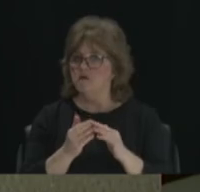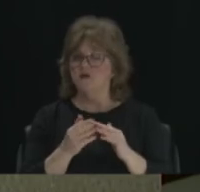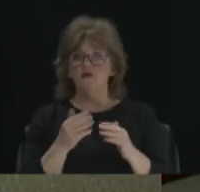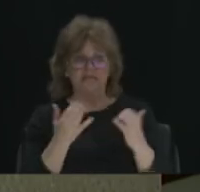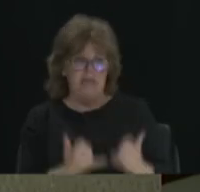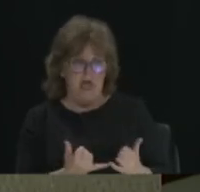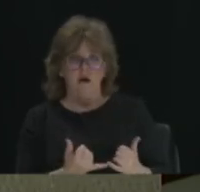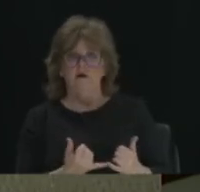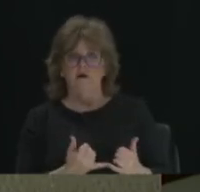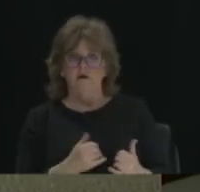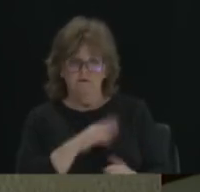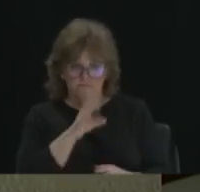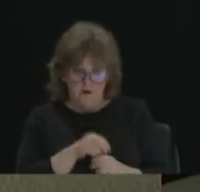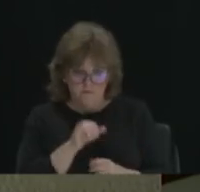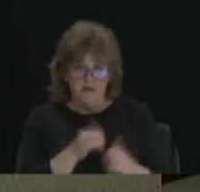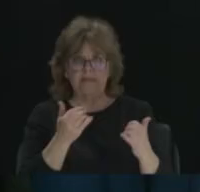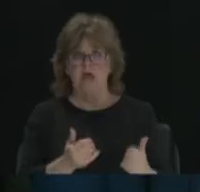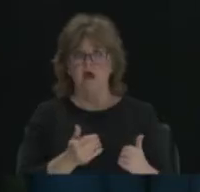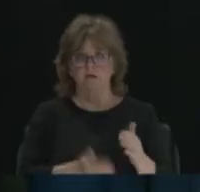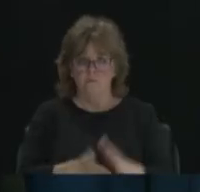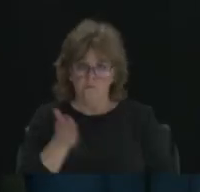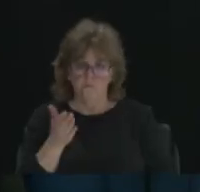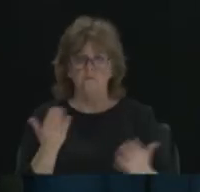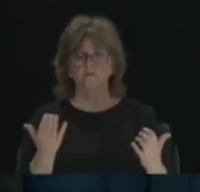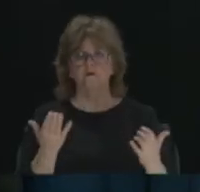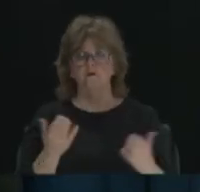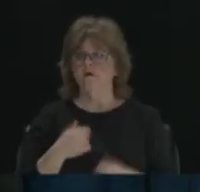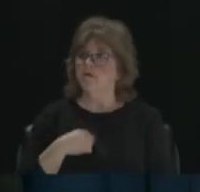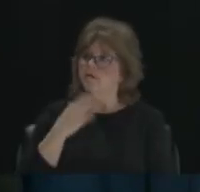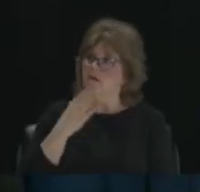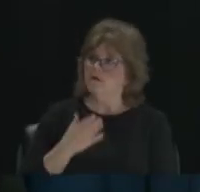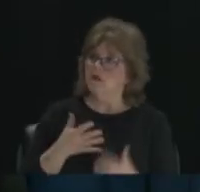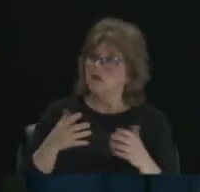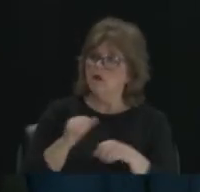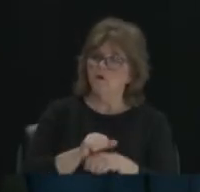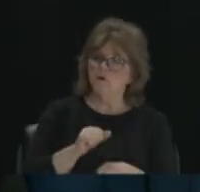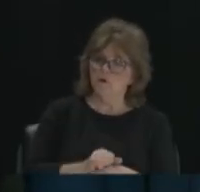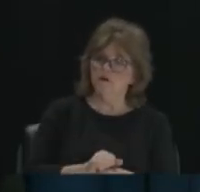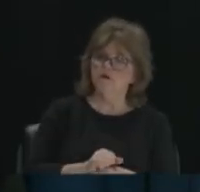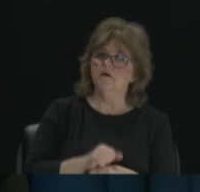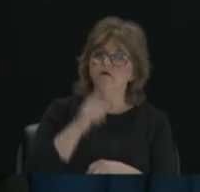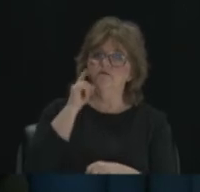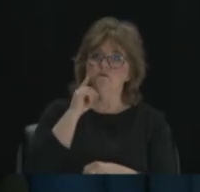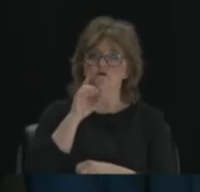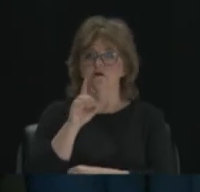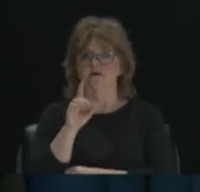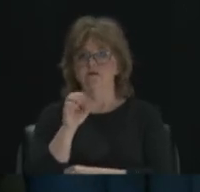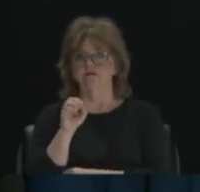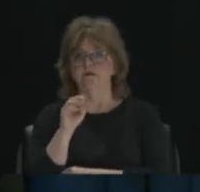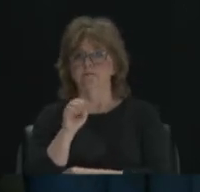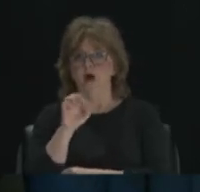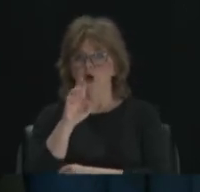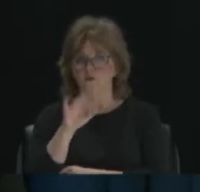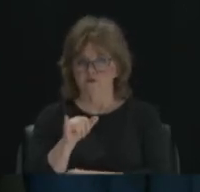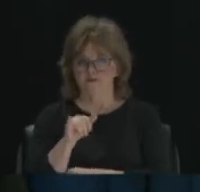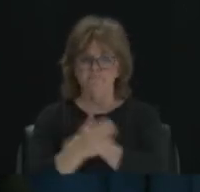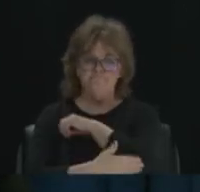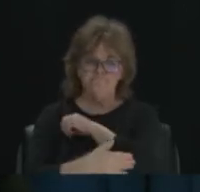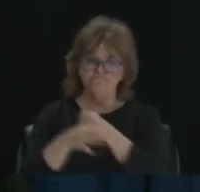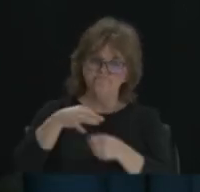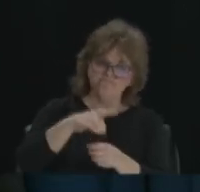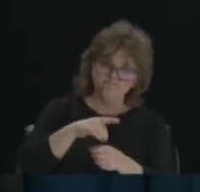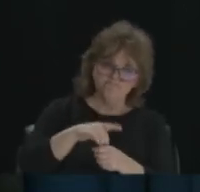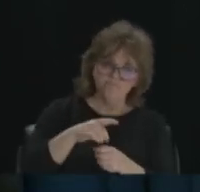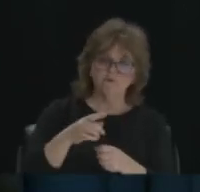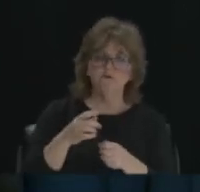immediately. I appreciate that. And, you know, there's just so much work that needs to be done in a democracy. And yet so many citizens, I think,